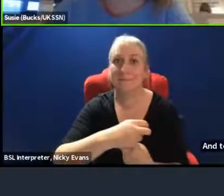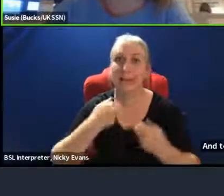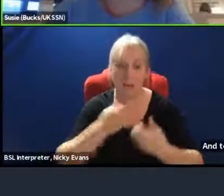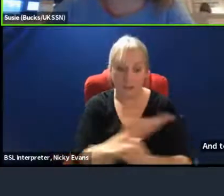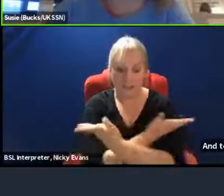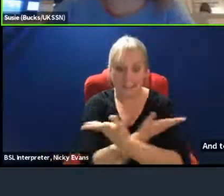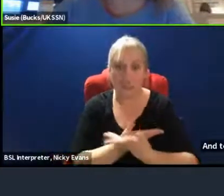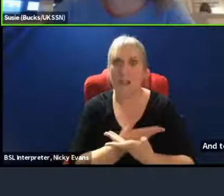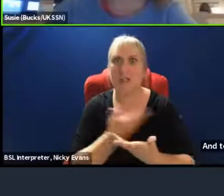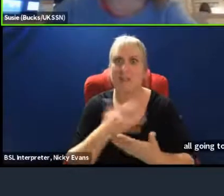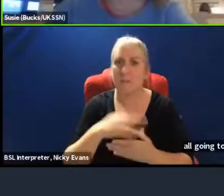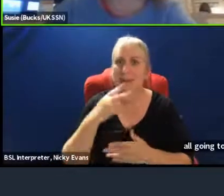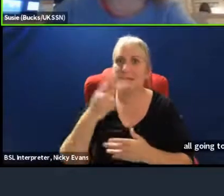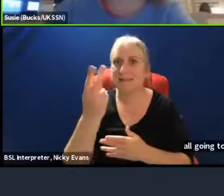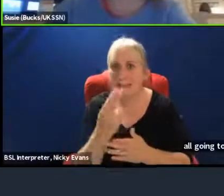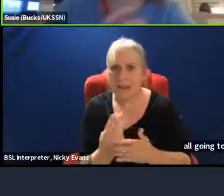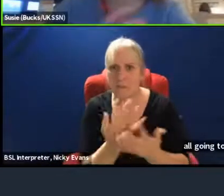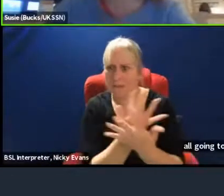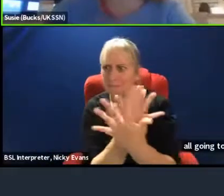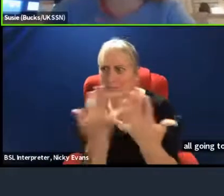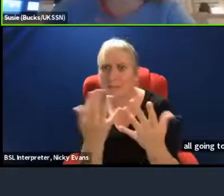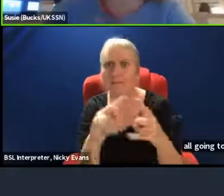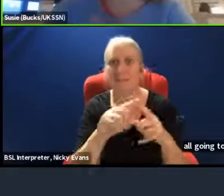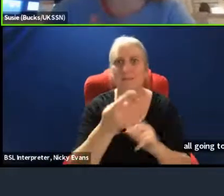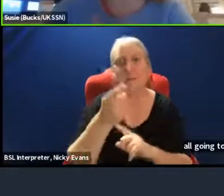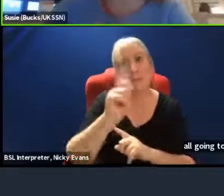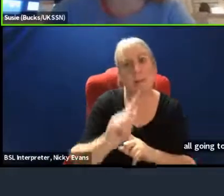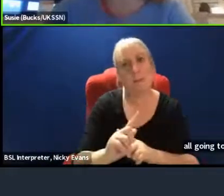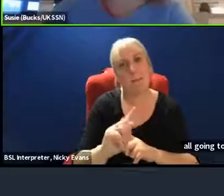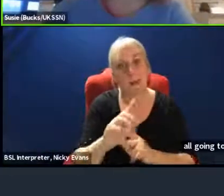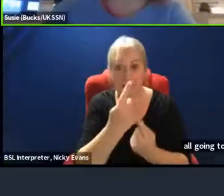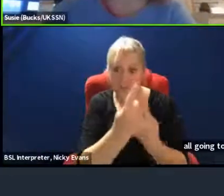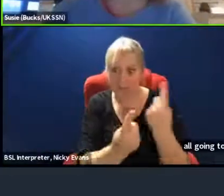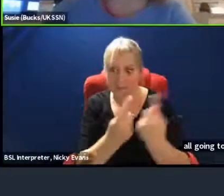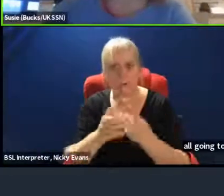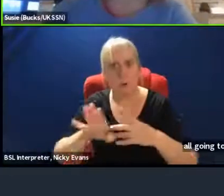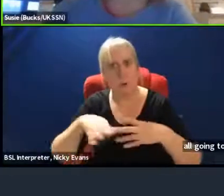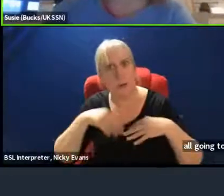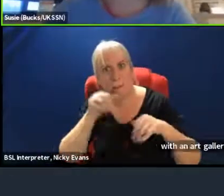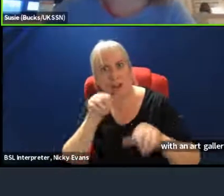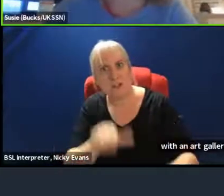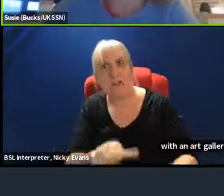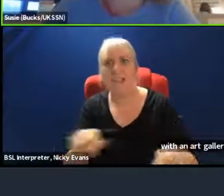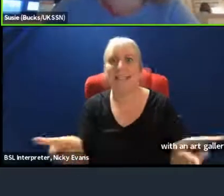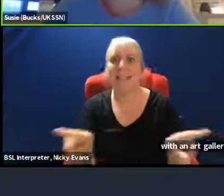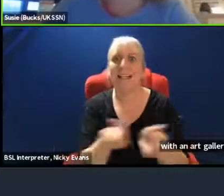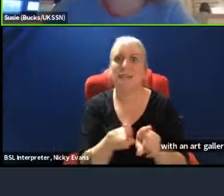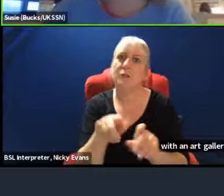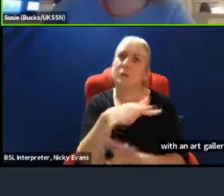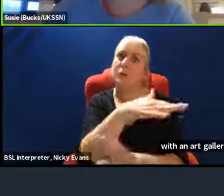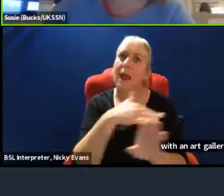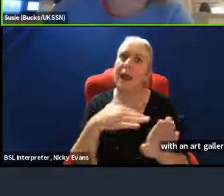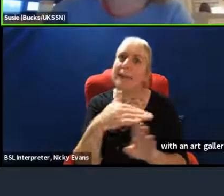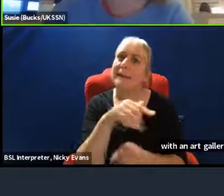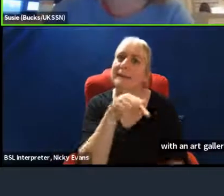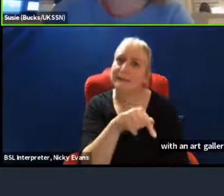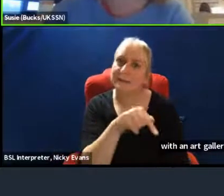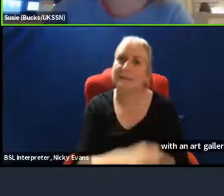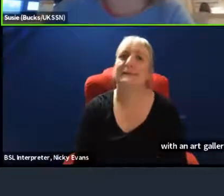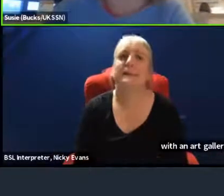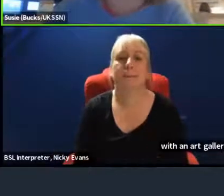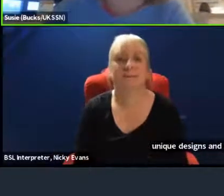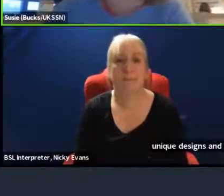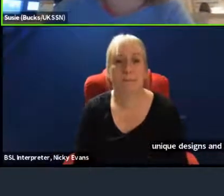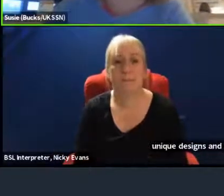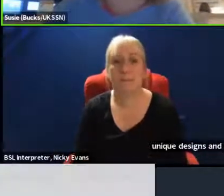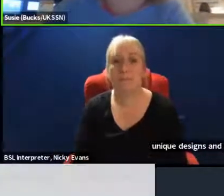by people who are like passionate about the climate. And it's basically this idea of being